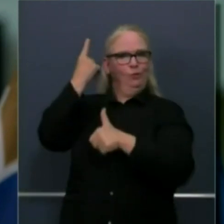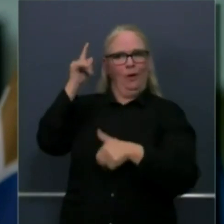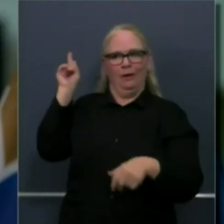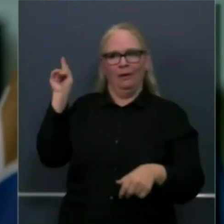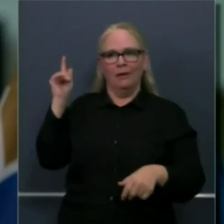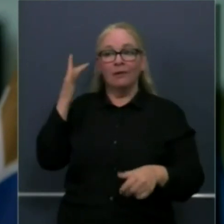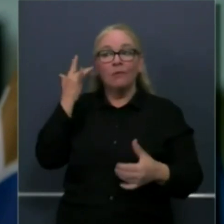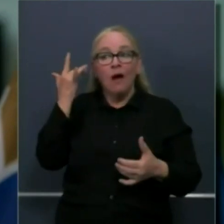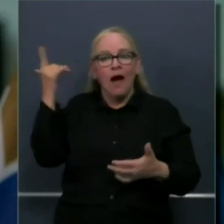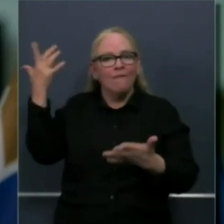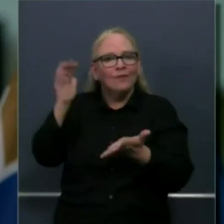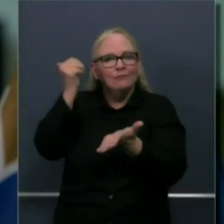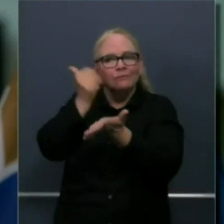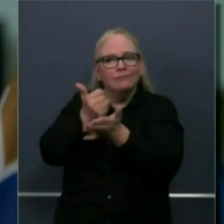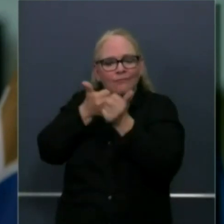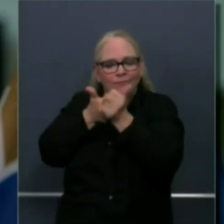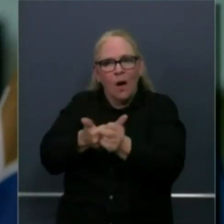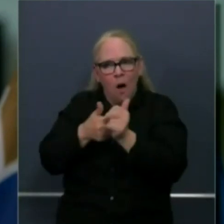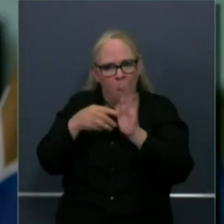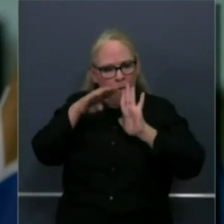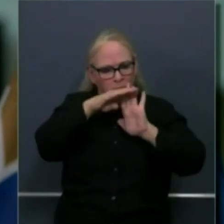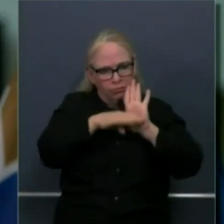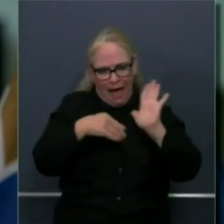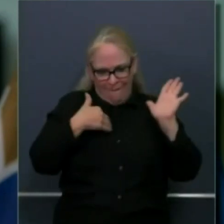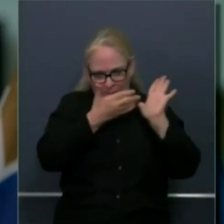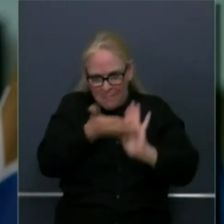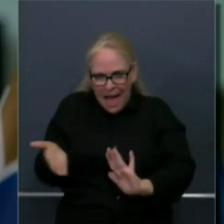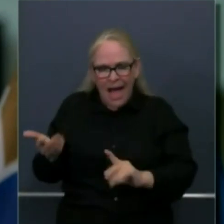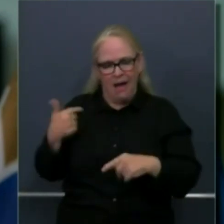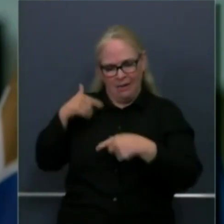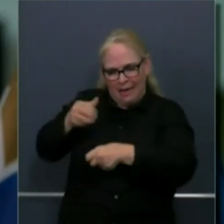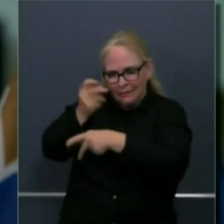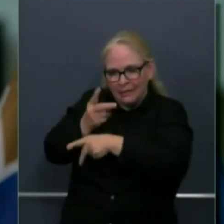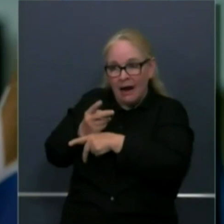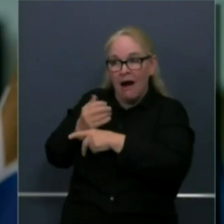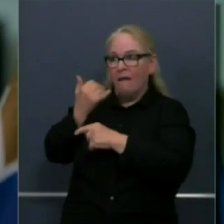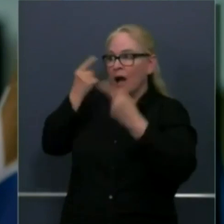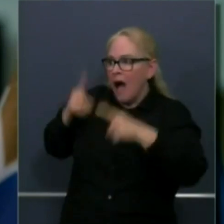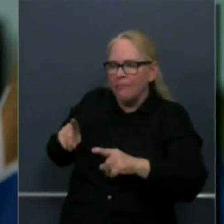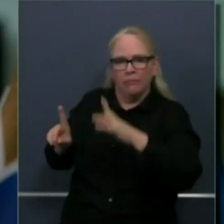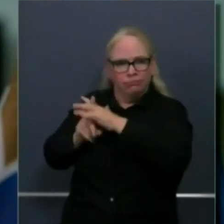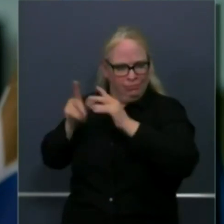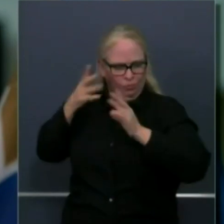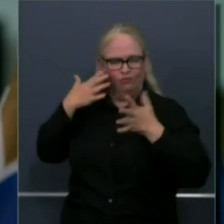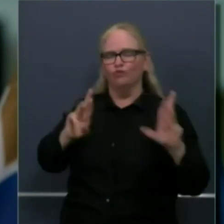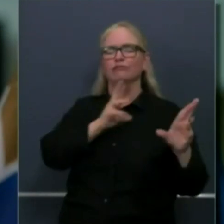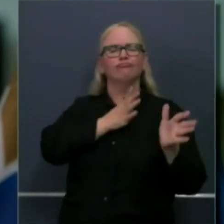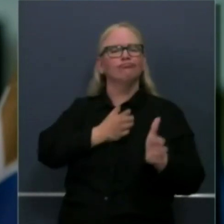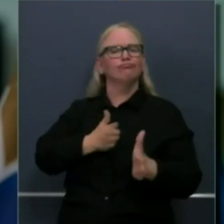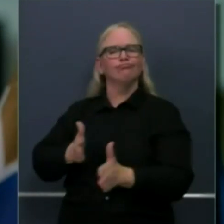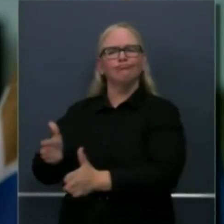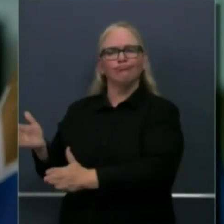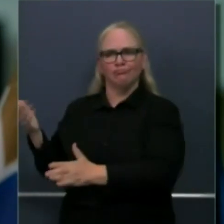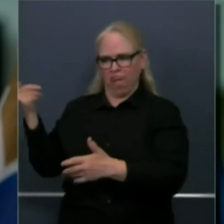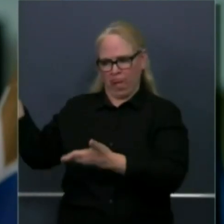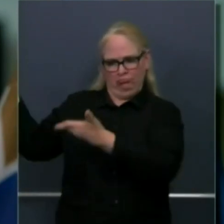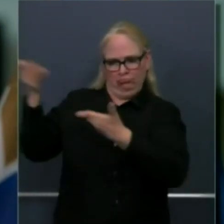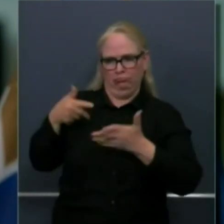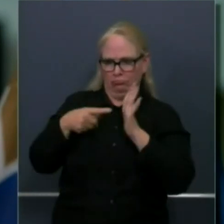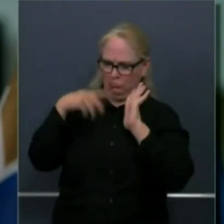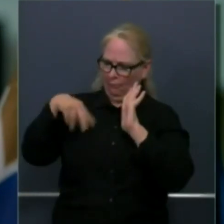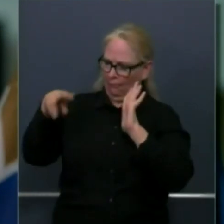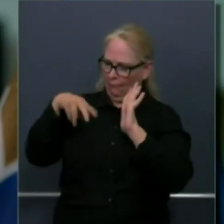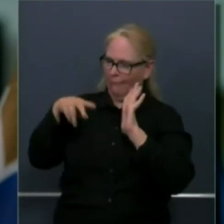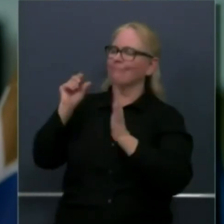certification process through their planning work that they've done so butte county and el dorado county have